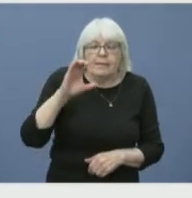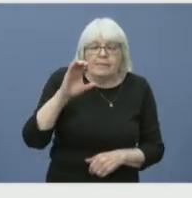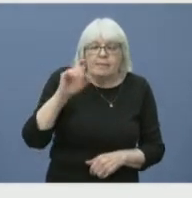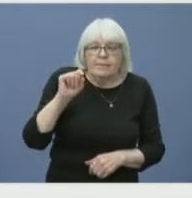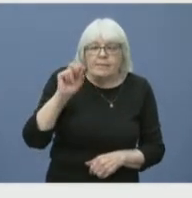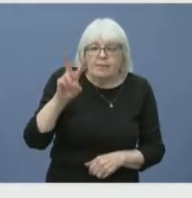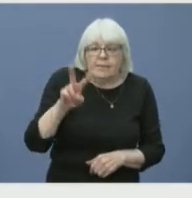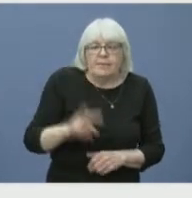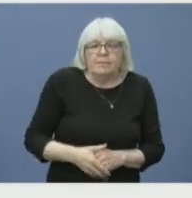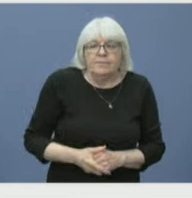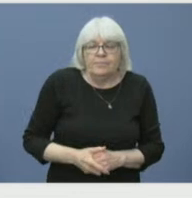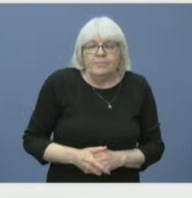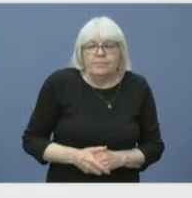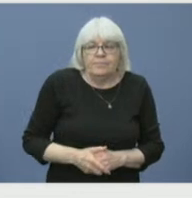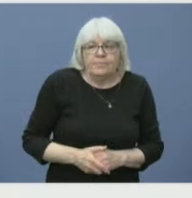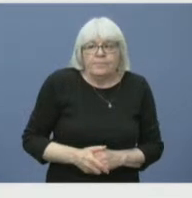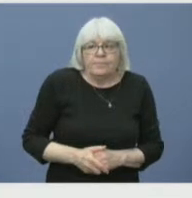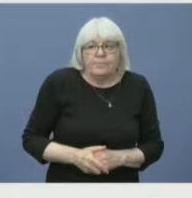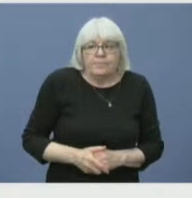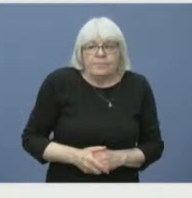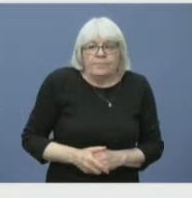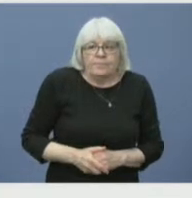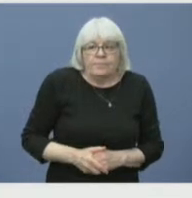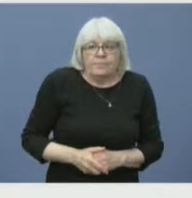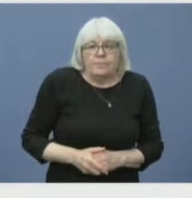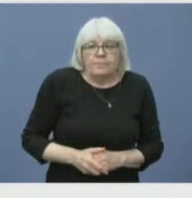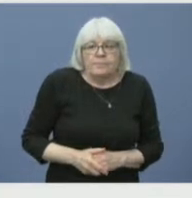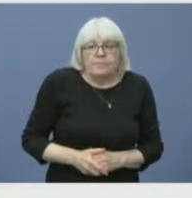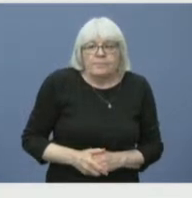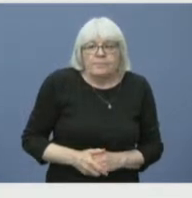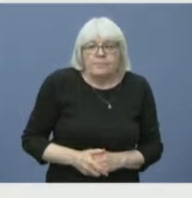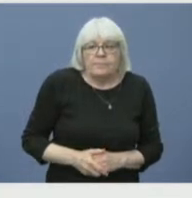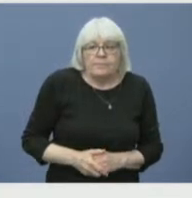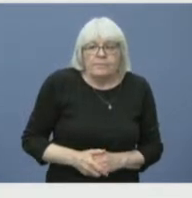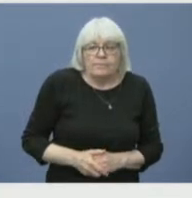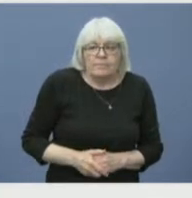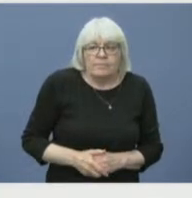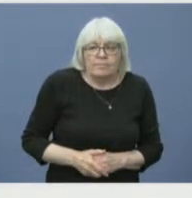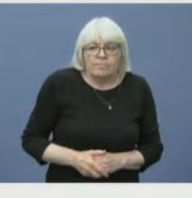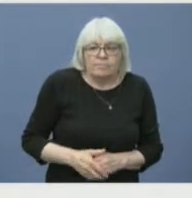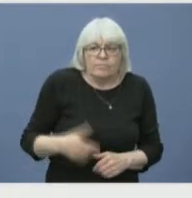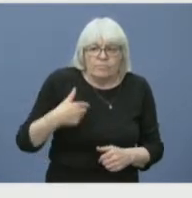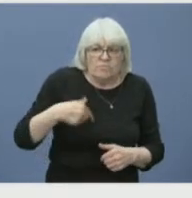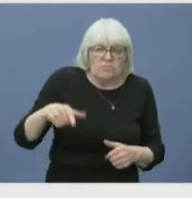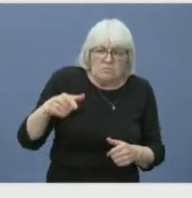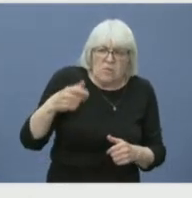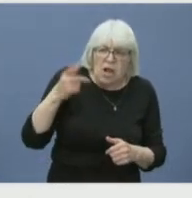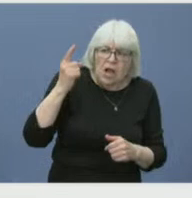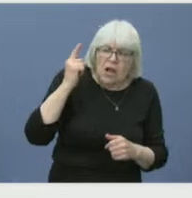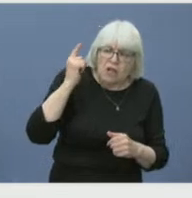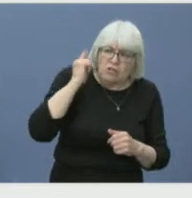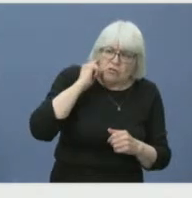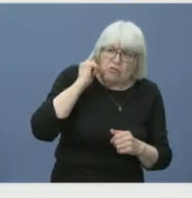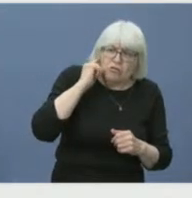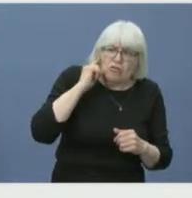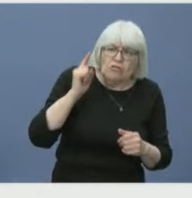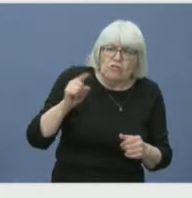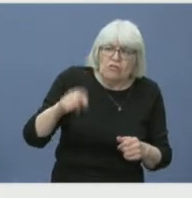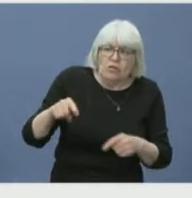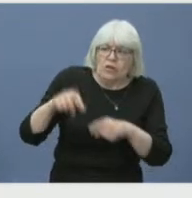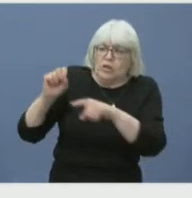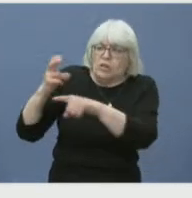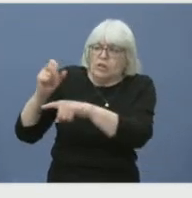Thank you. First off, we're hearing from residents in both the Shelburne and Tantallan areas who have confirmation that their home's